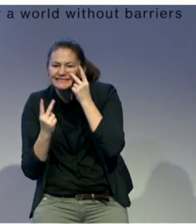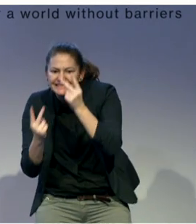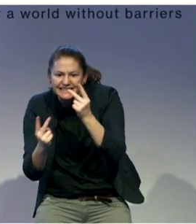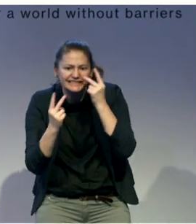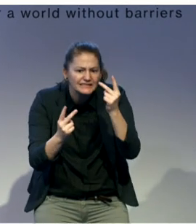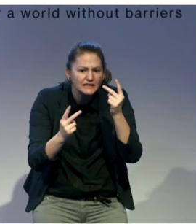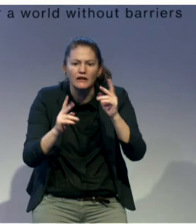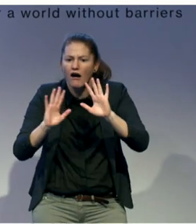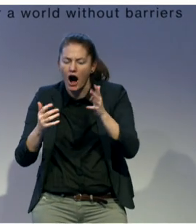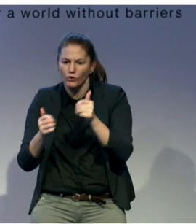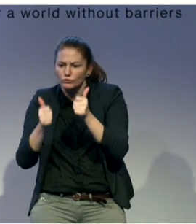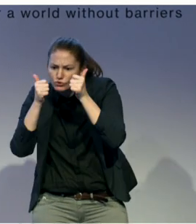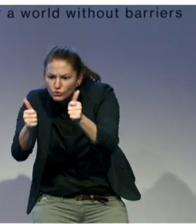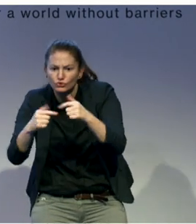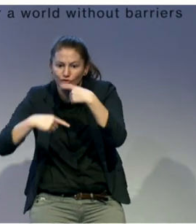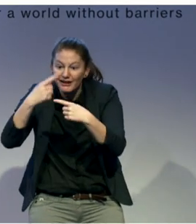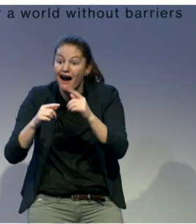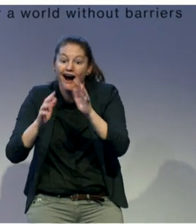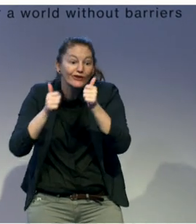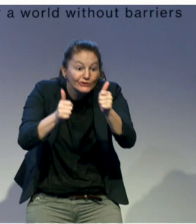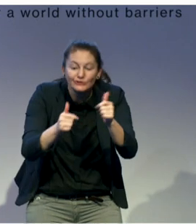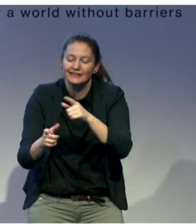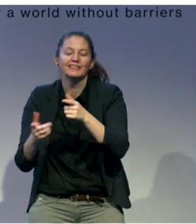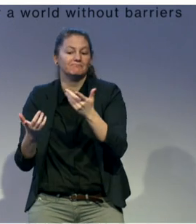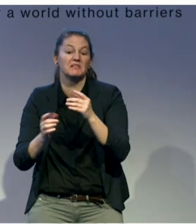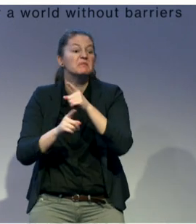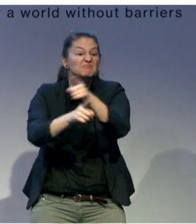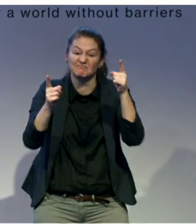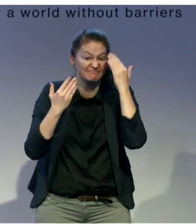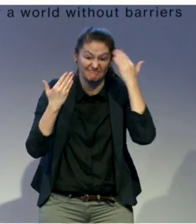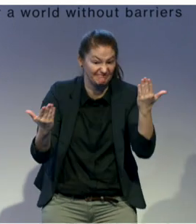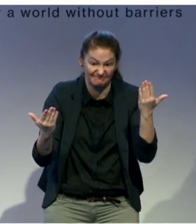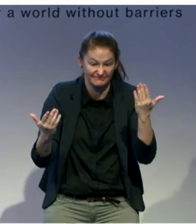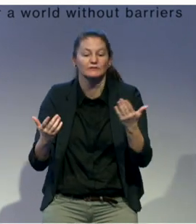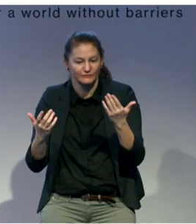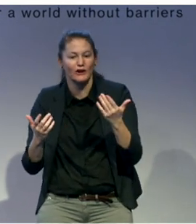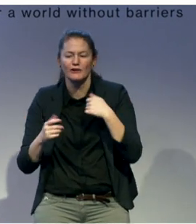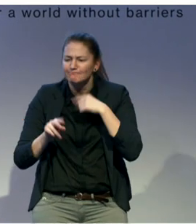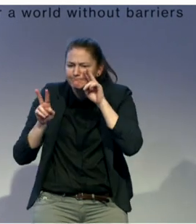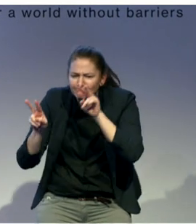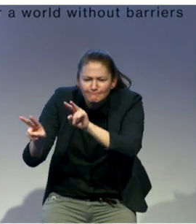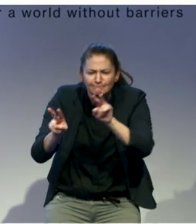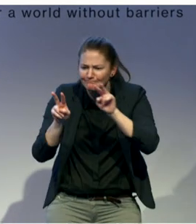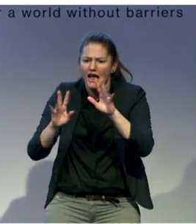works in terms of challenging the status quo. We looked at experiences, practices,